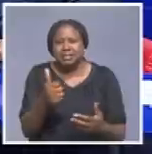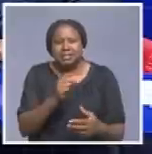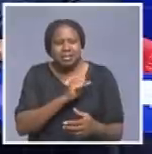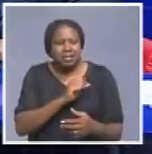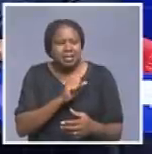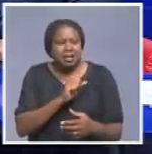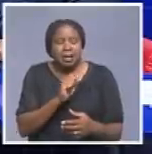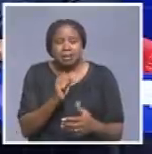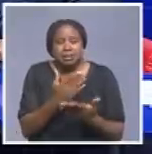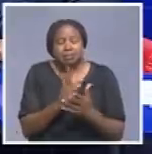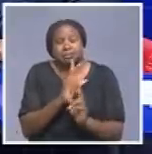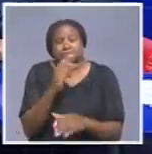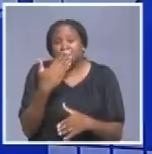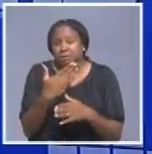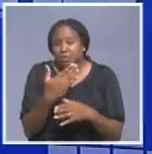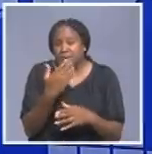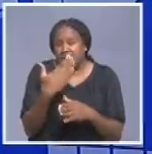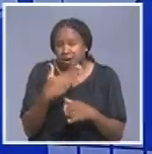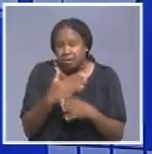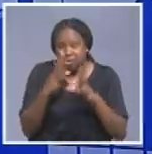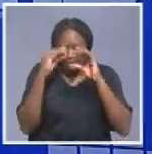from the establishment in question actually live?